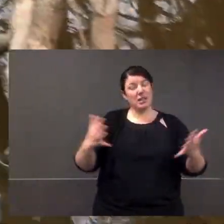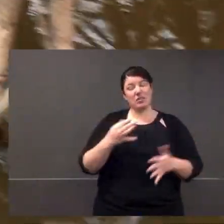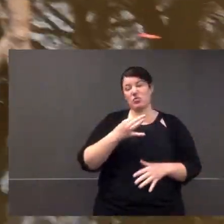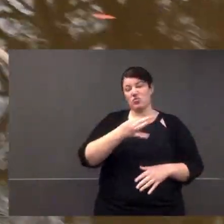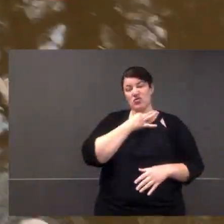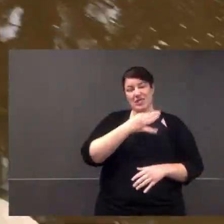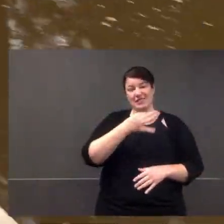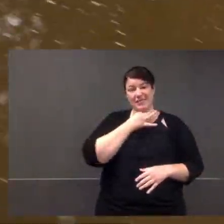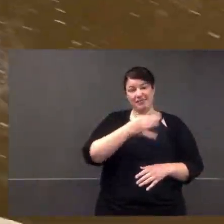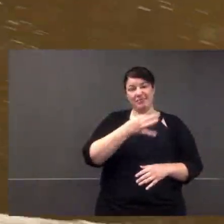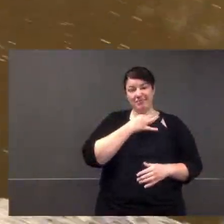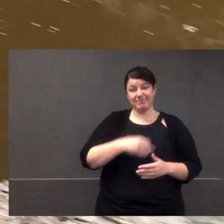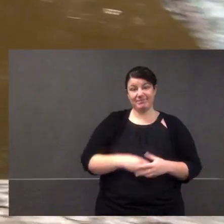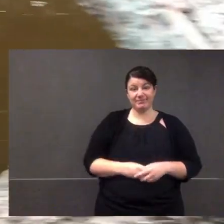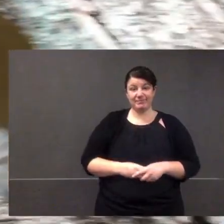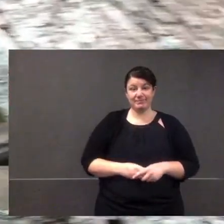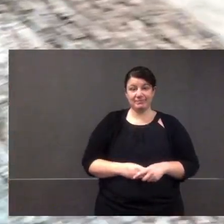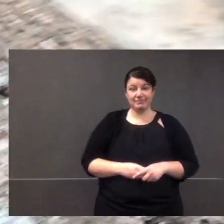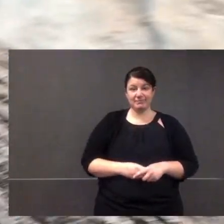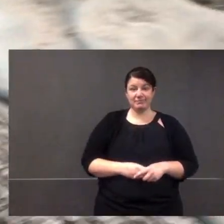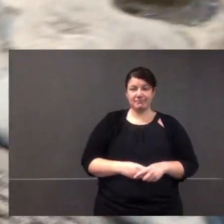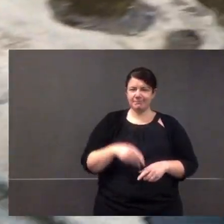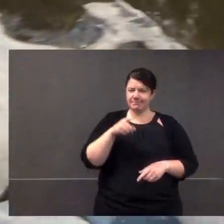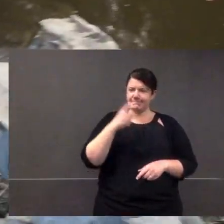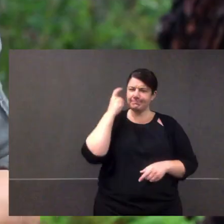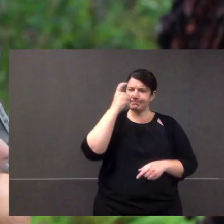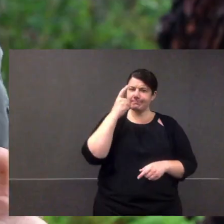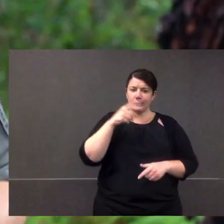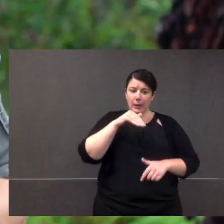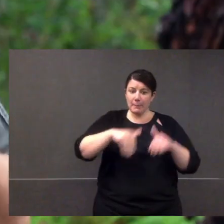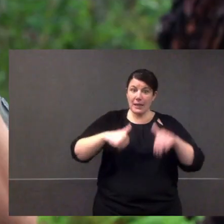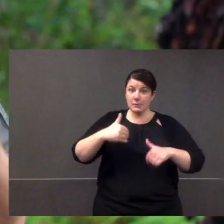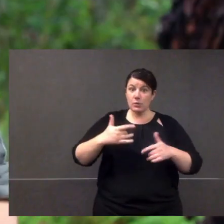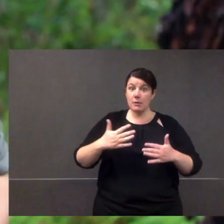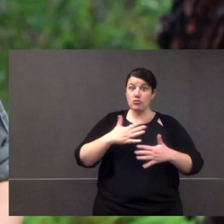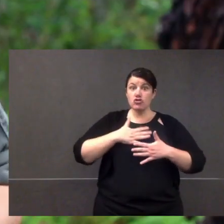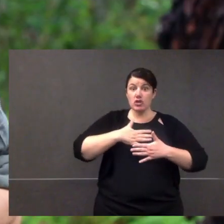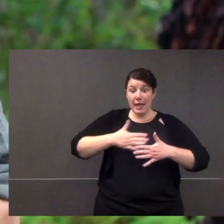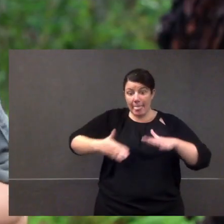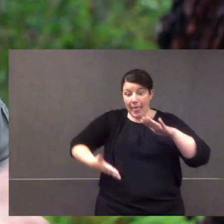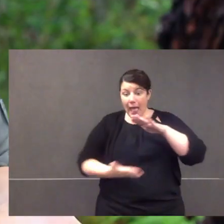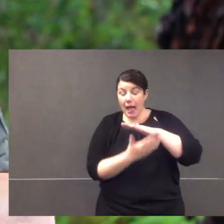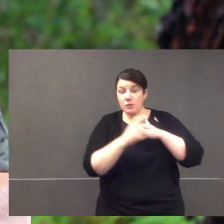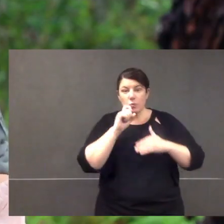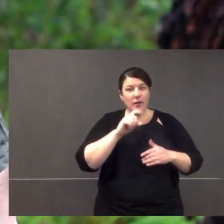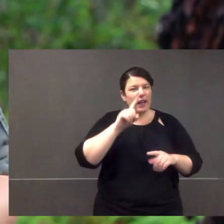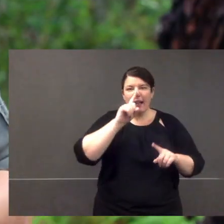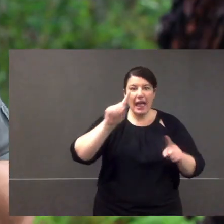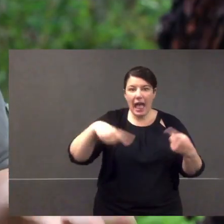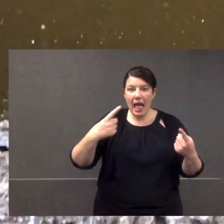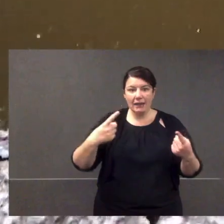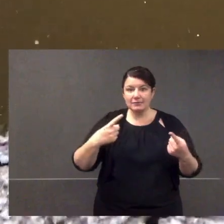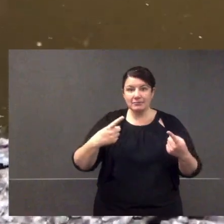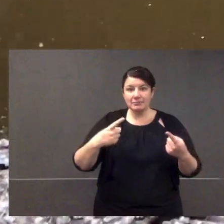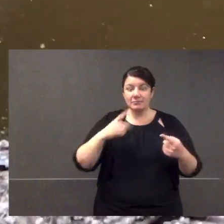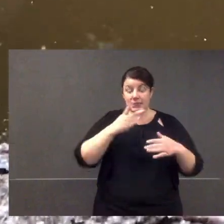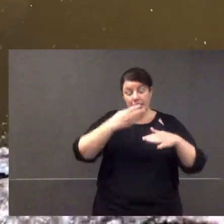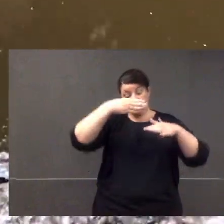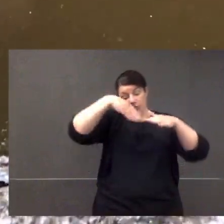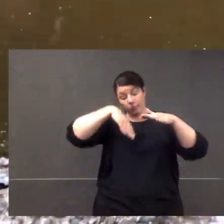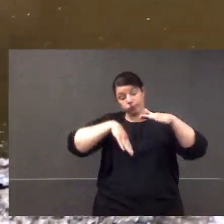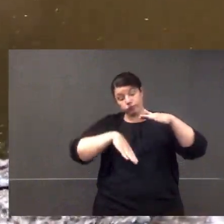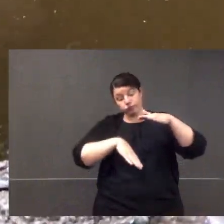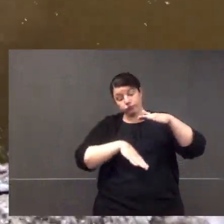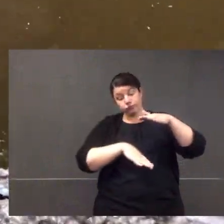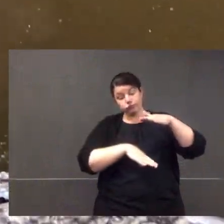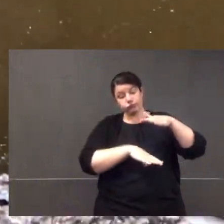washes into the waterways, is a really big problem for them. You might wonder, how does a platypus breathe underwater? Well, they don't. They need to